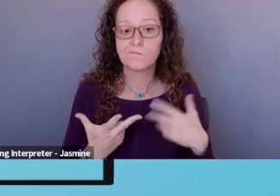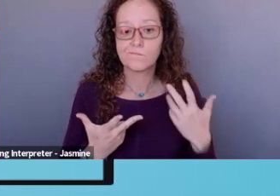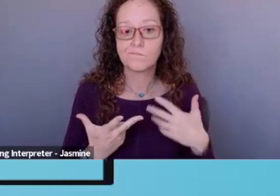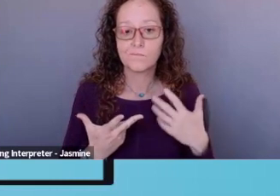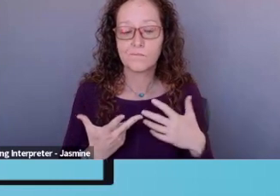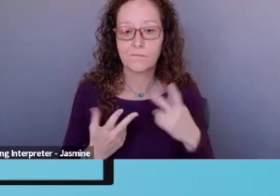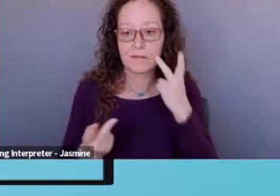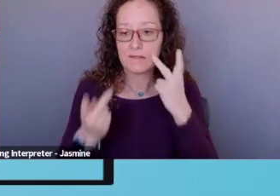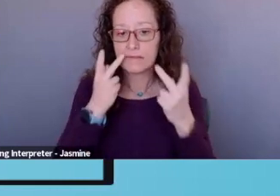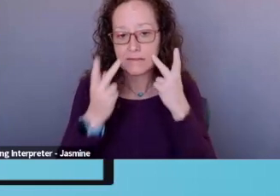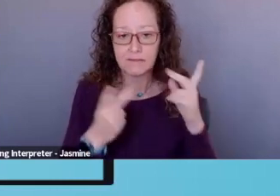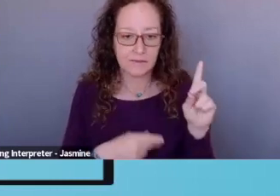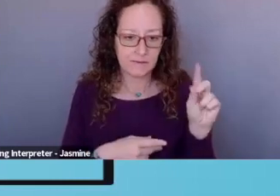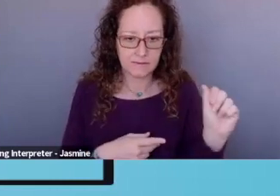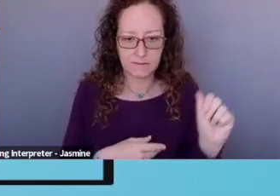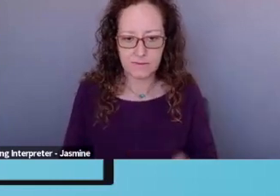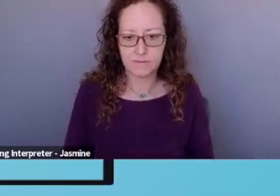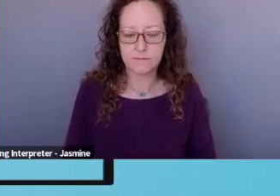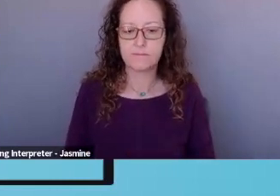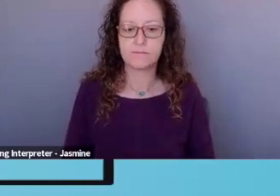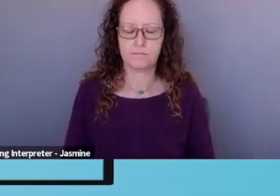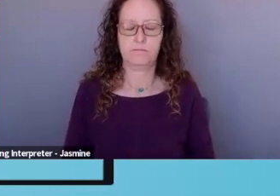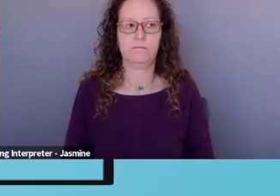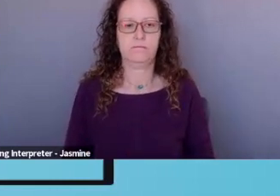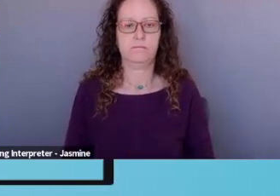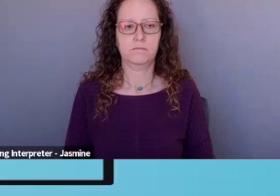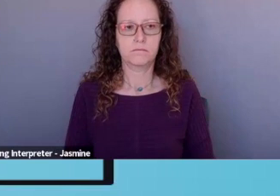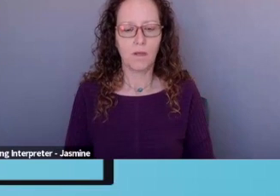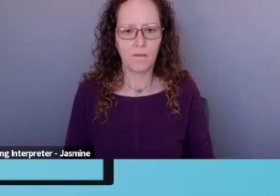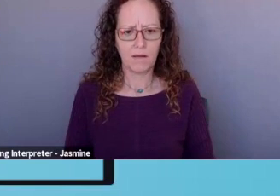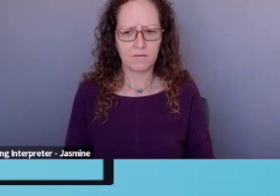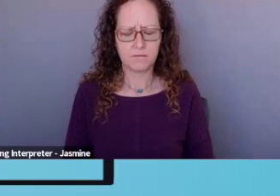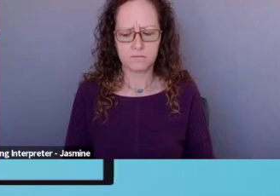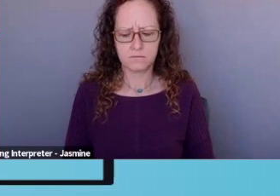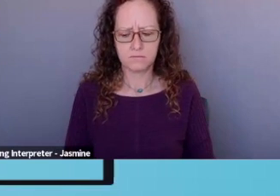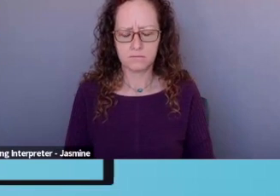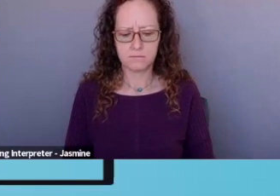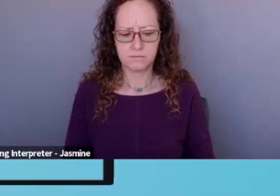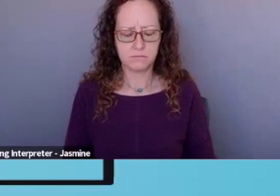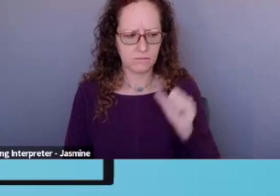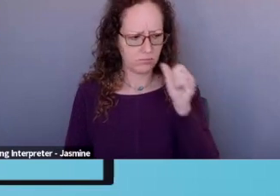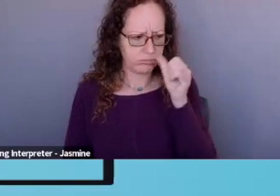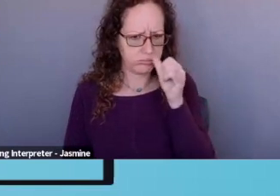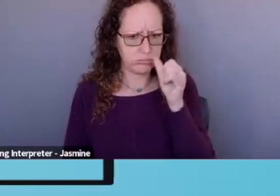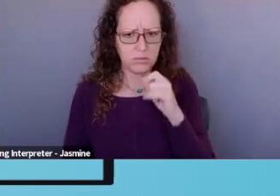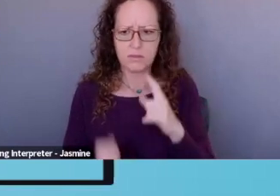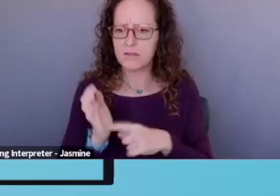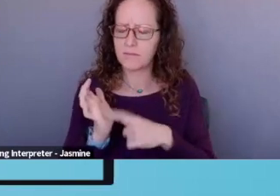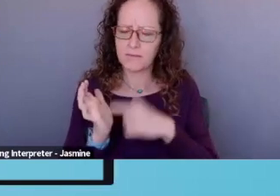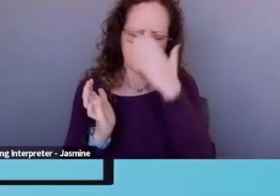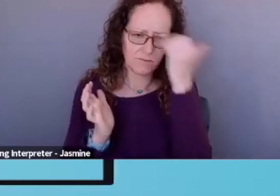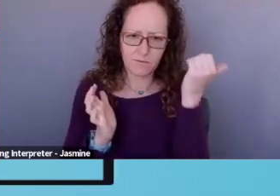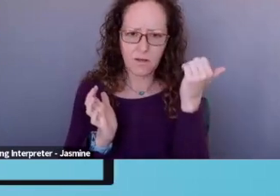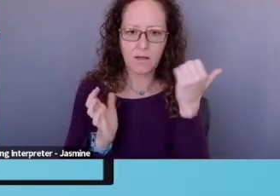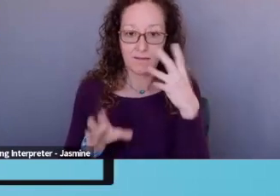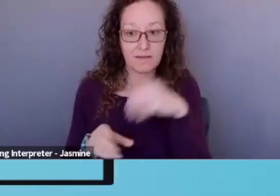seeing disabled. And all of a sudden I was like, oh my gosh, that sometimes I forget that that is part